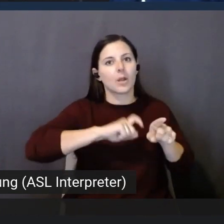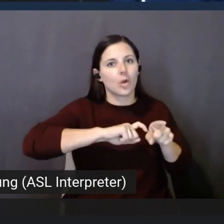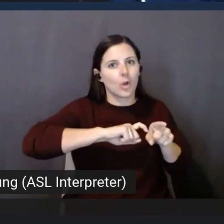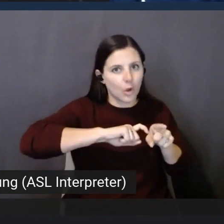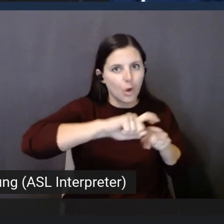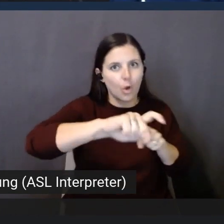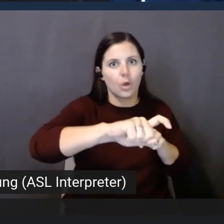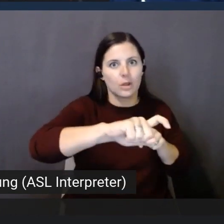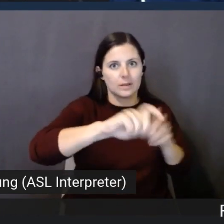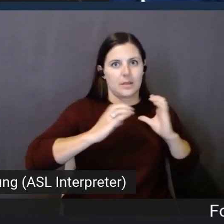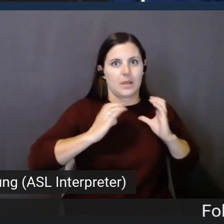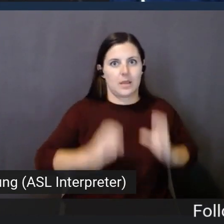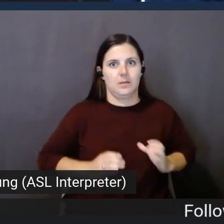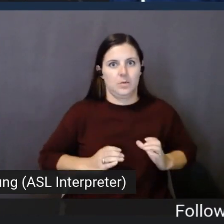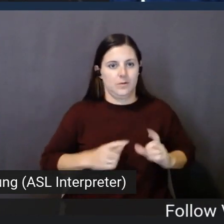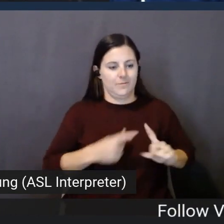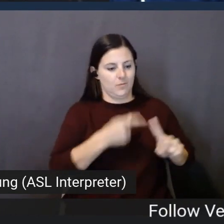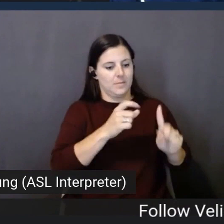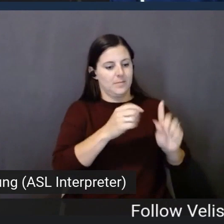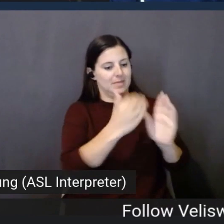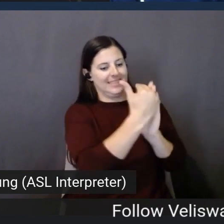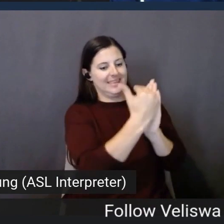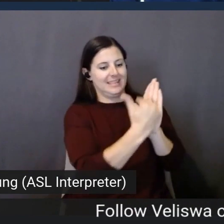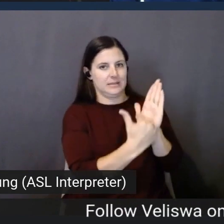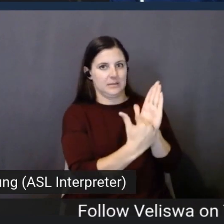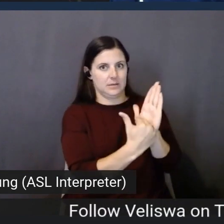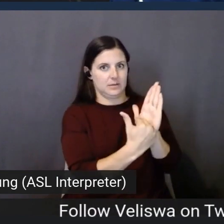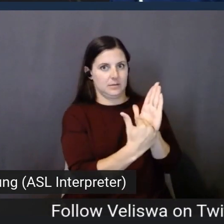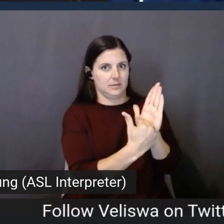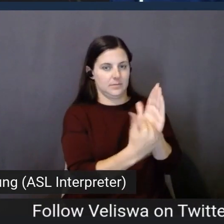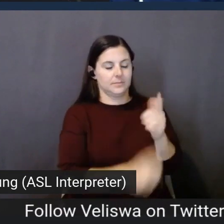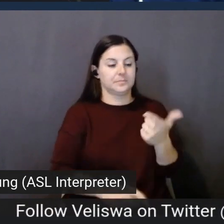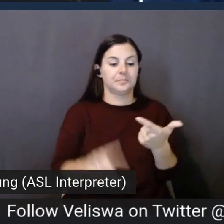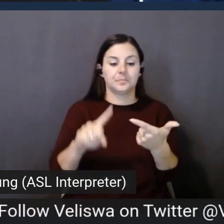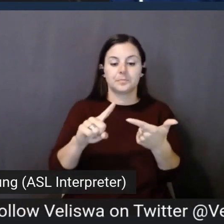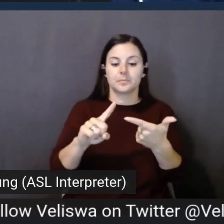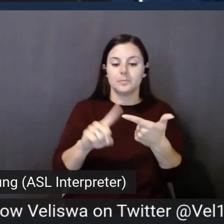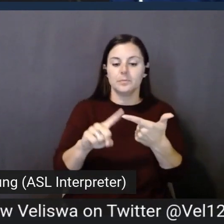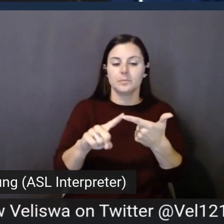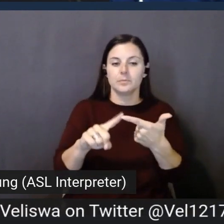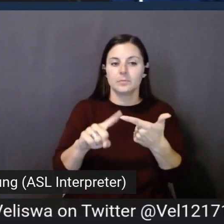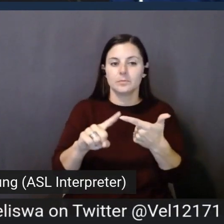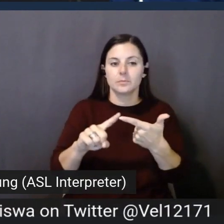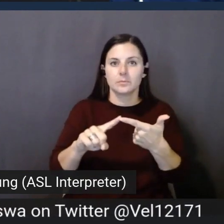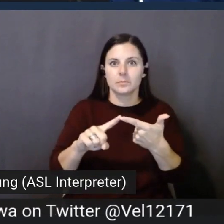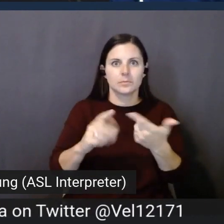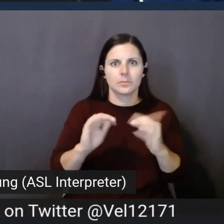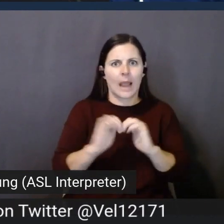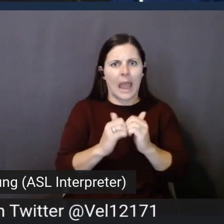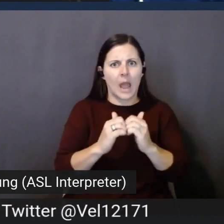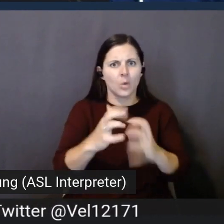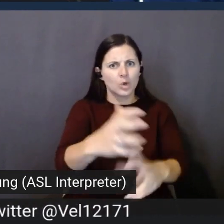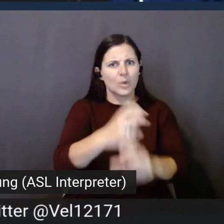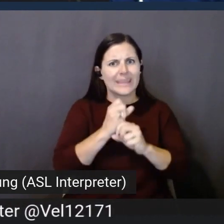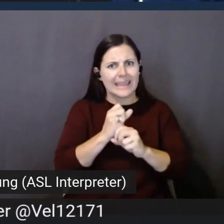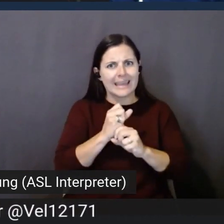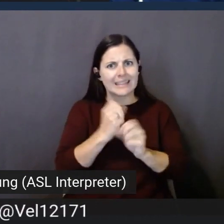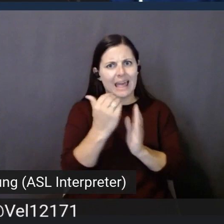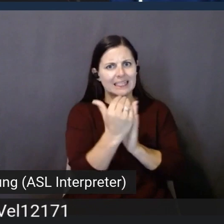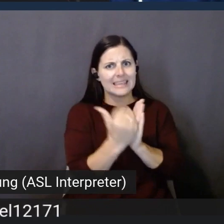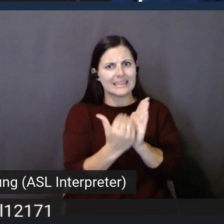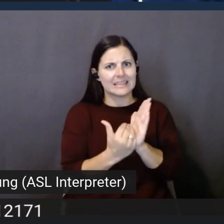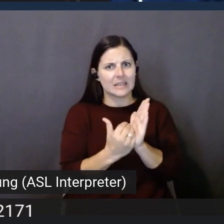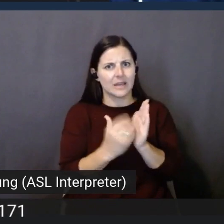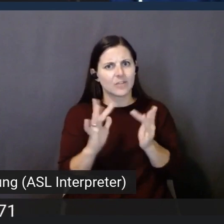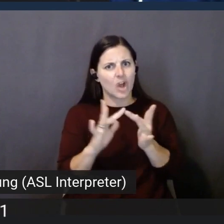particular contact list. So that's number one. Number two is how do we get that contact list? So that's where we have